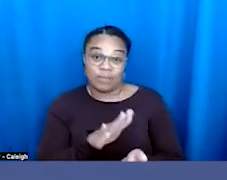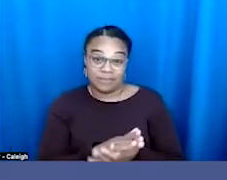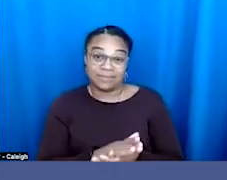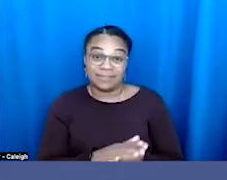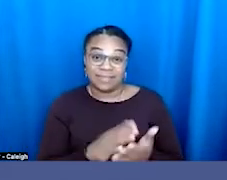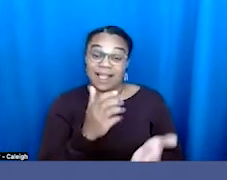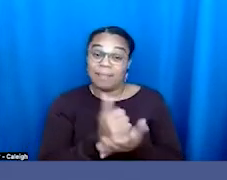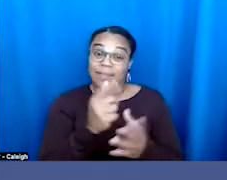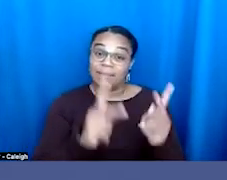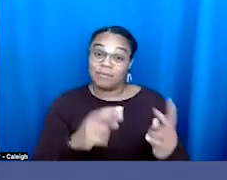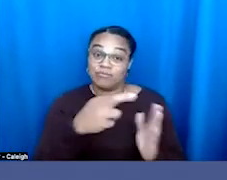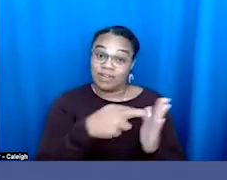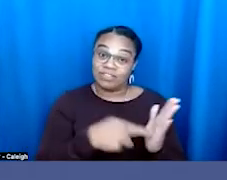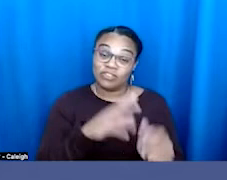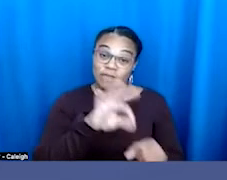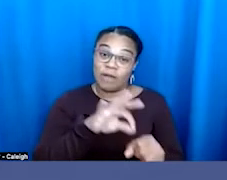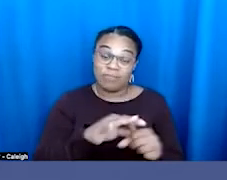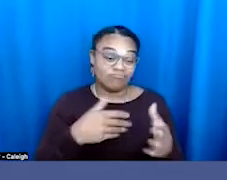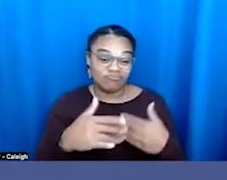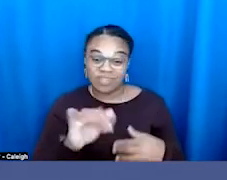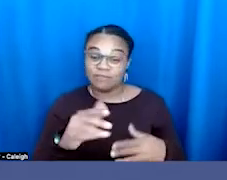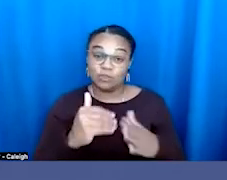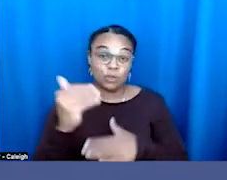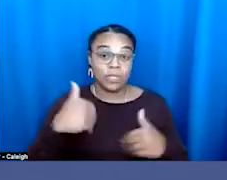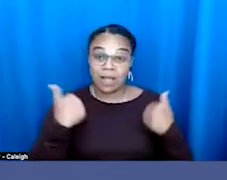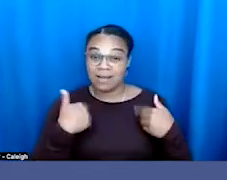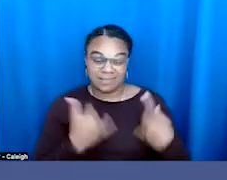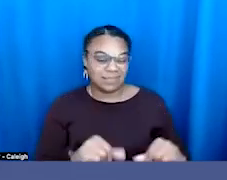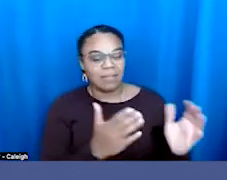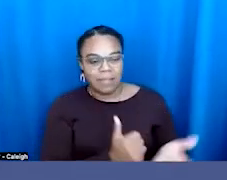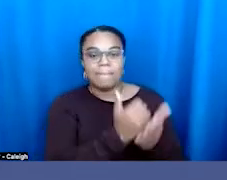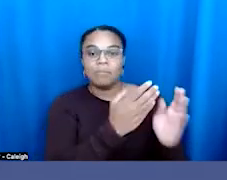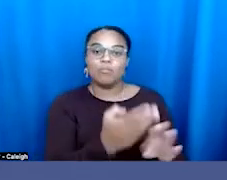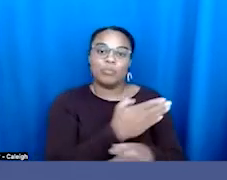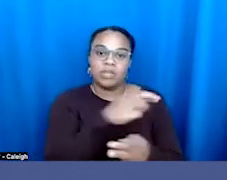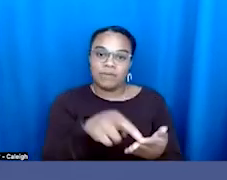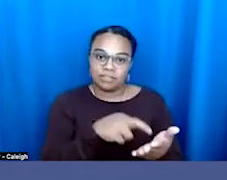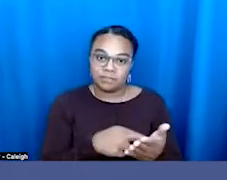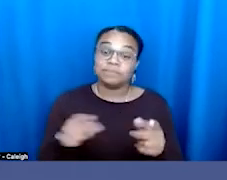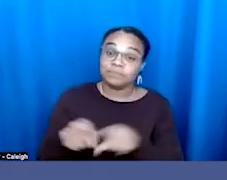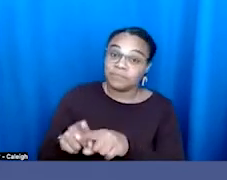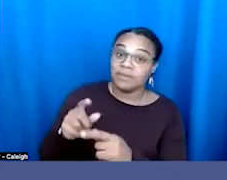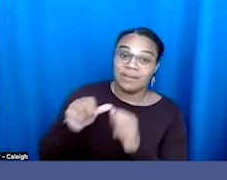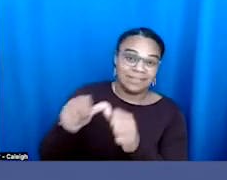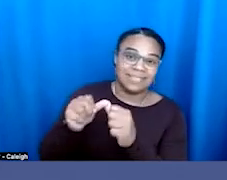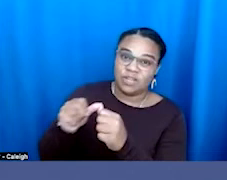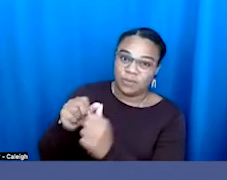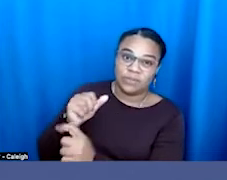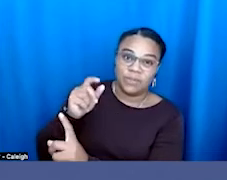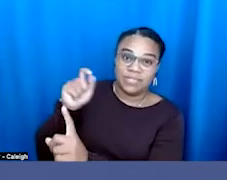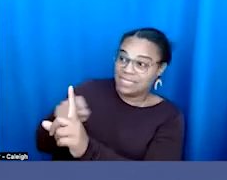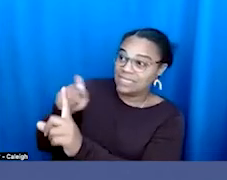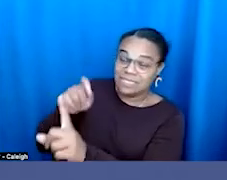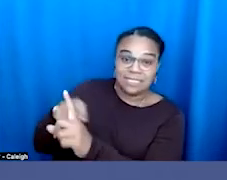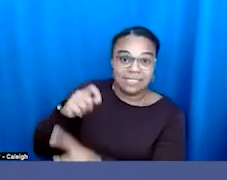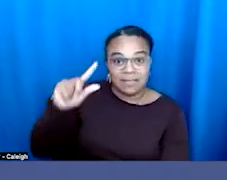vote then, who will be able to vote now. And they've continued to bird dog the governor. And in an election in a fairly